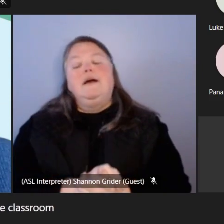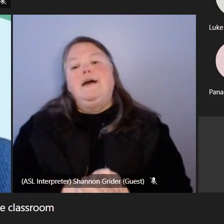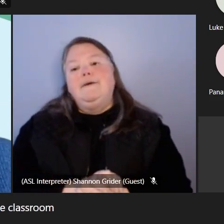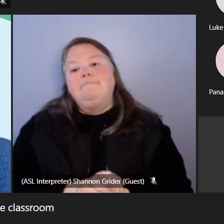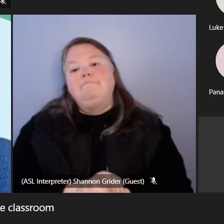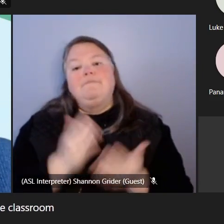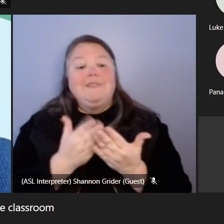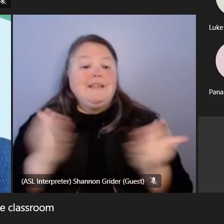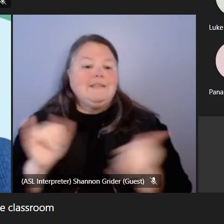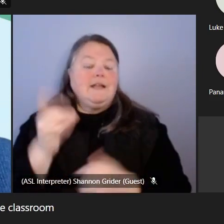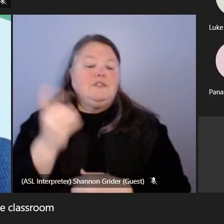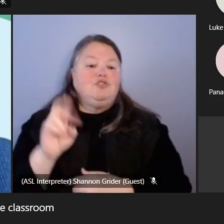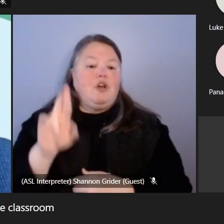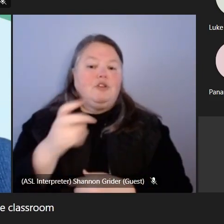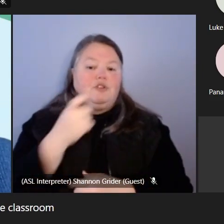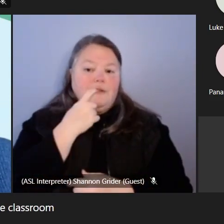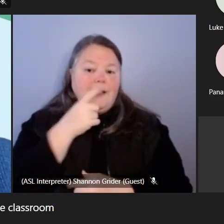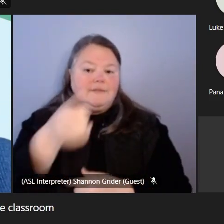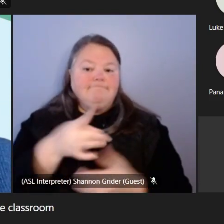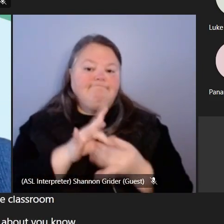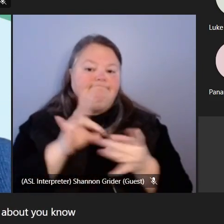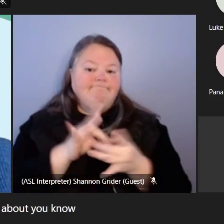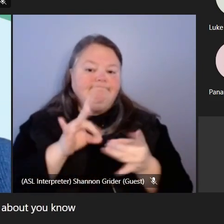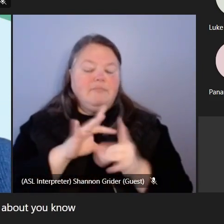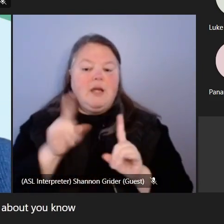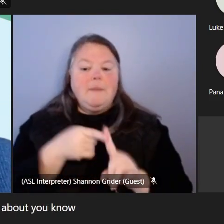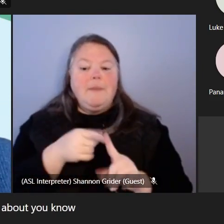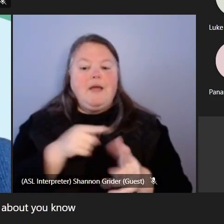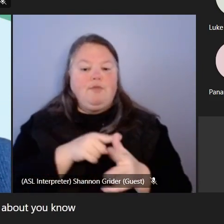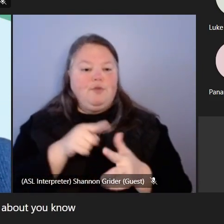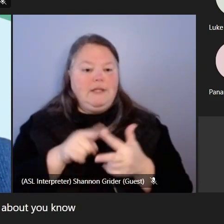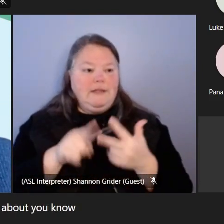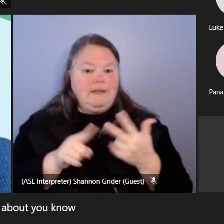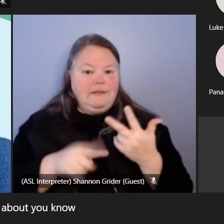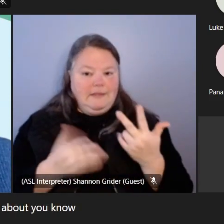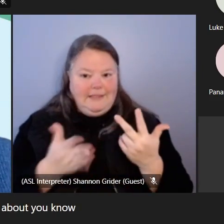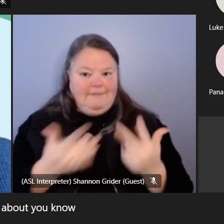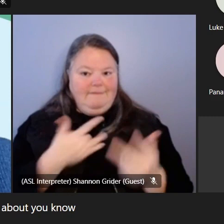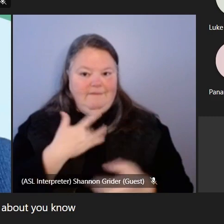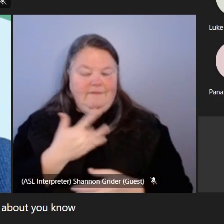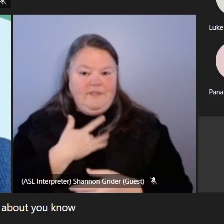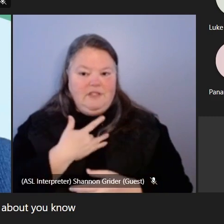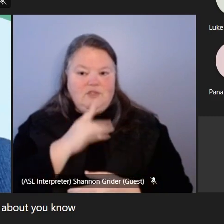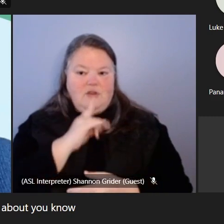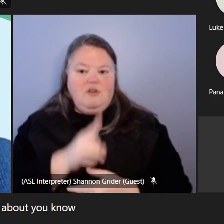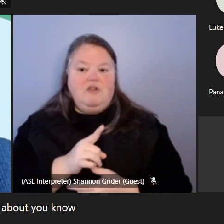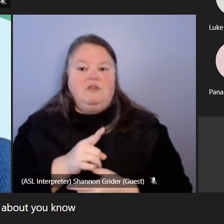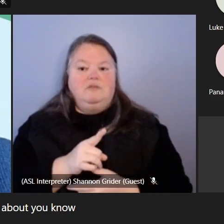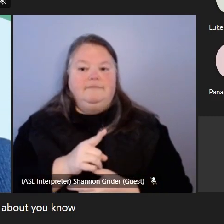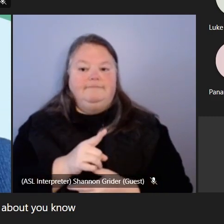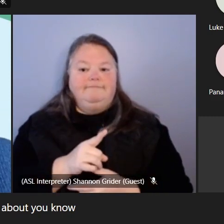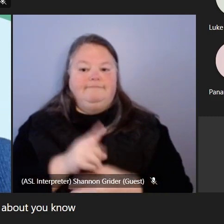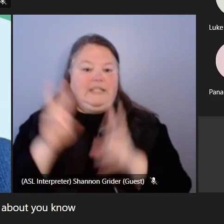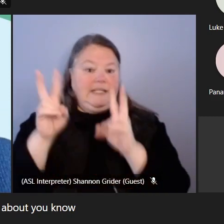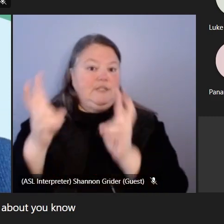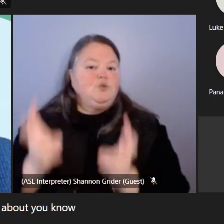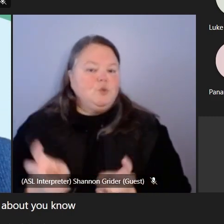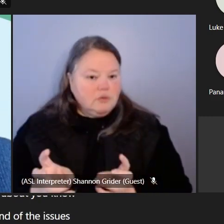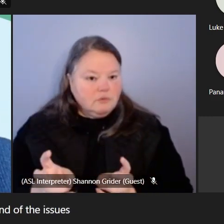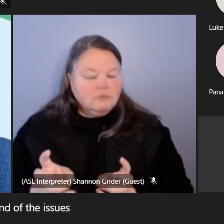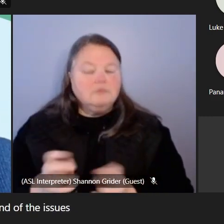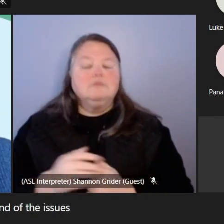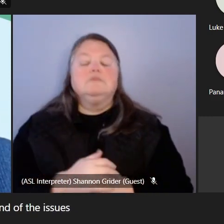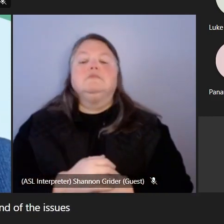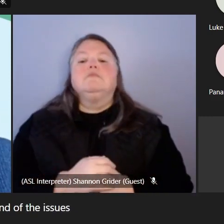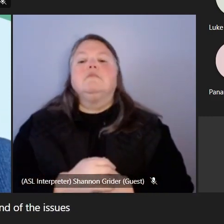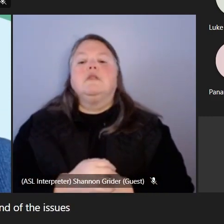know dr glass has talked about you know three three main things that he feels um are you know kind of the issues that we're looking here